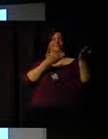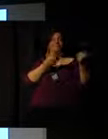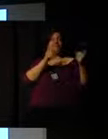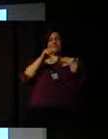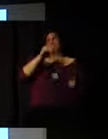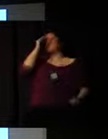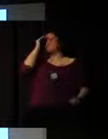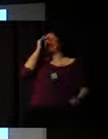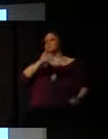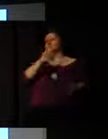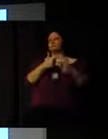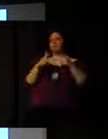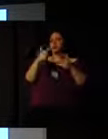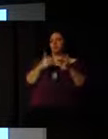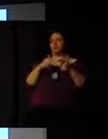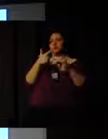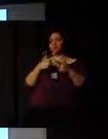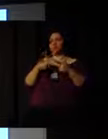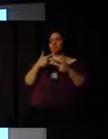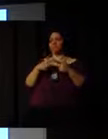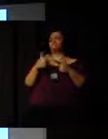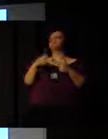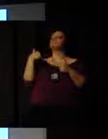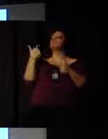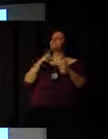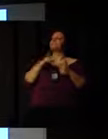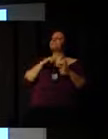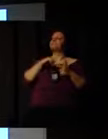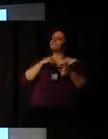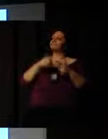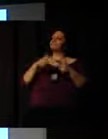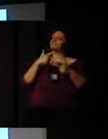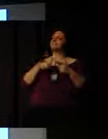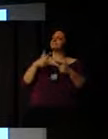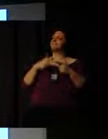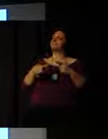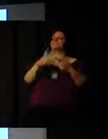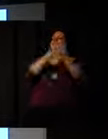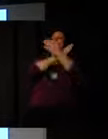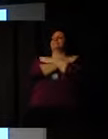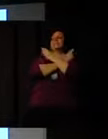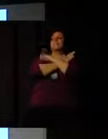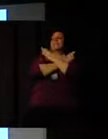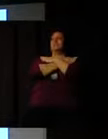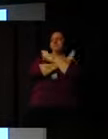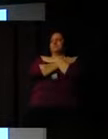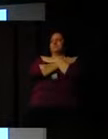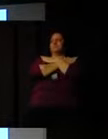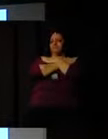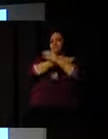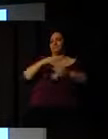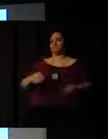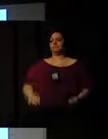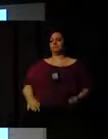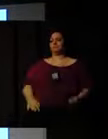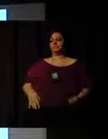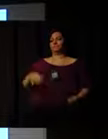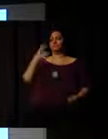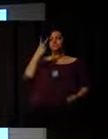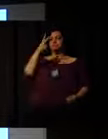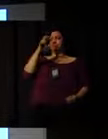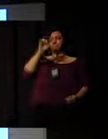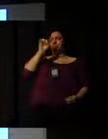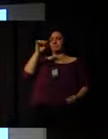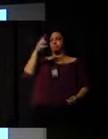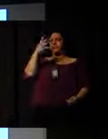issue in South Africa. The current standing of unemployment is 24.9% and